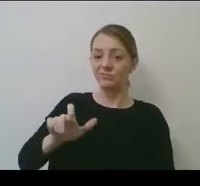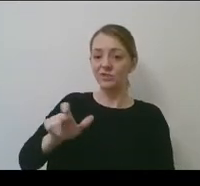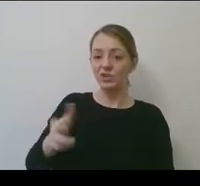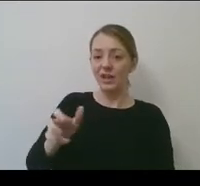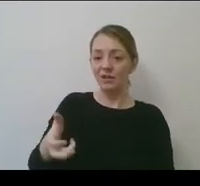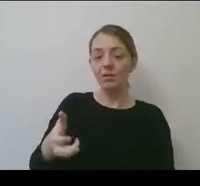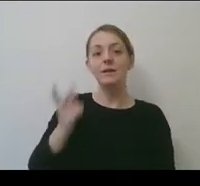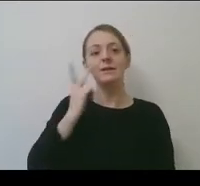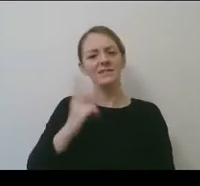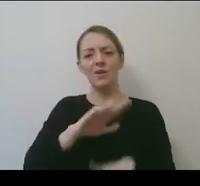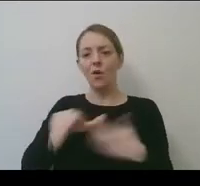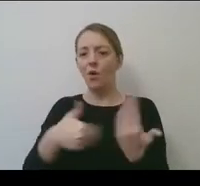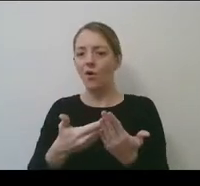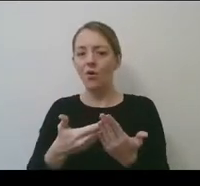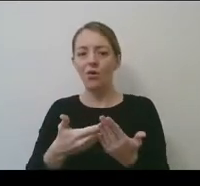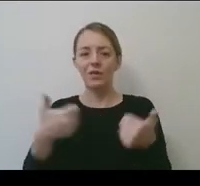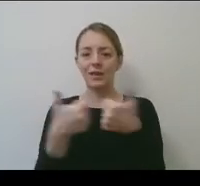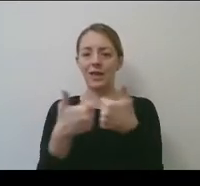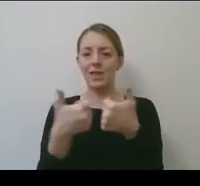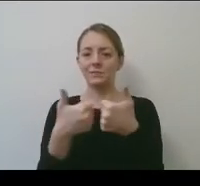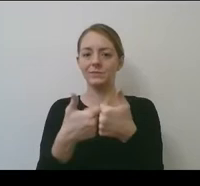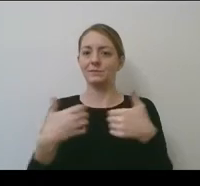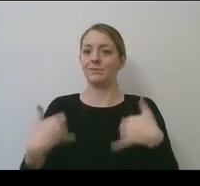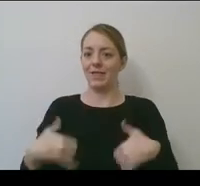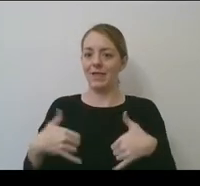that, see the games that were being played live.